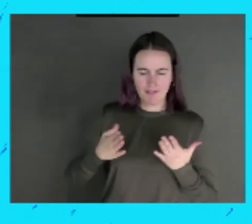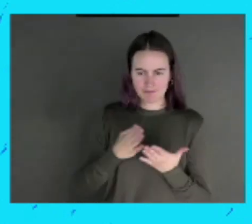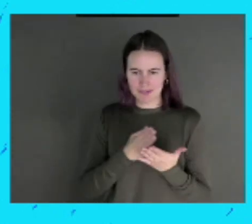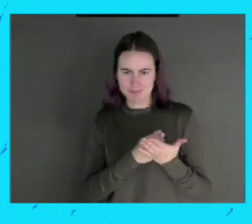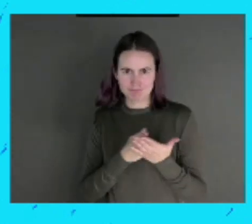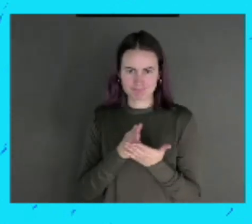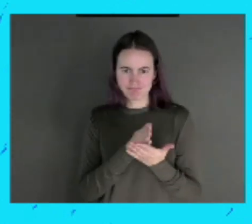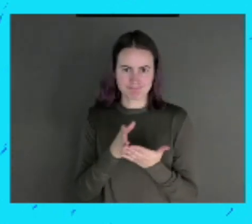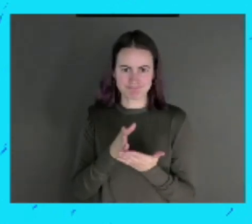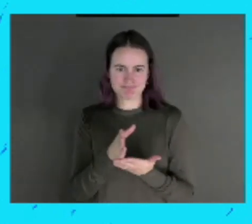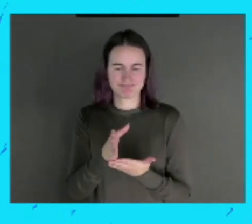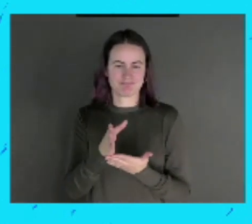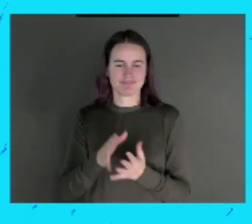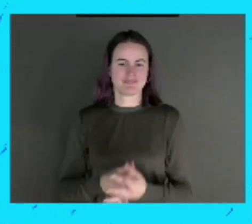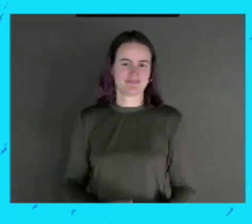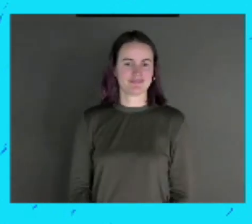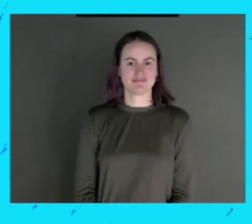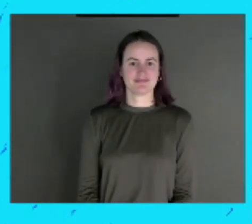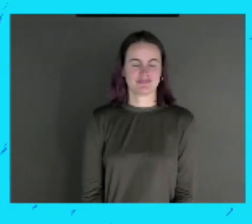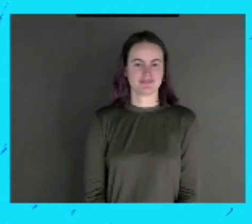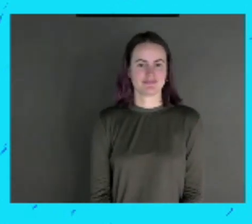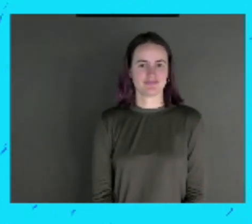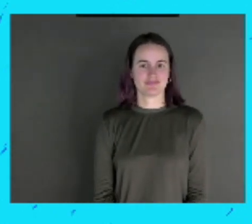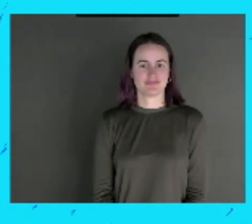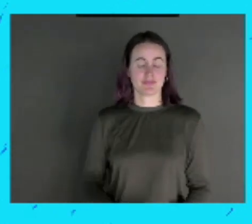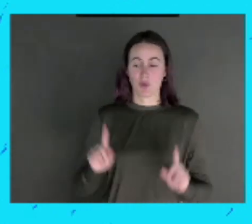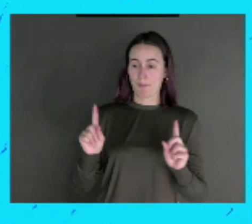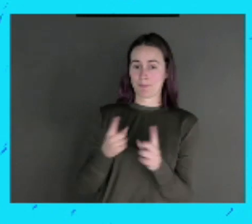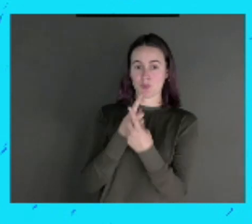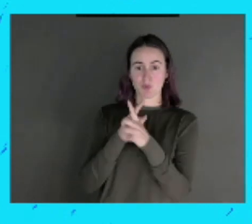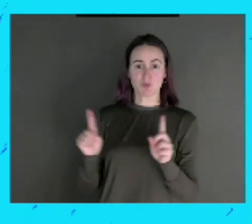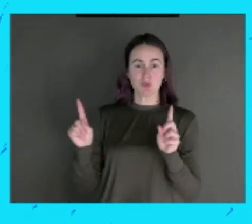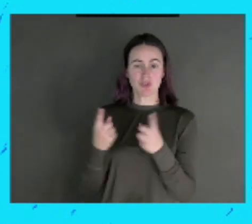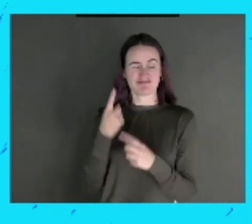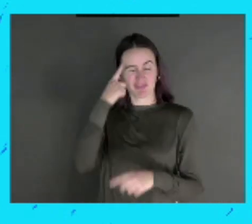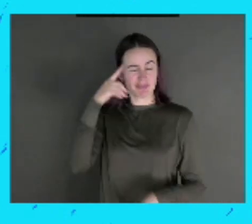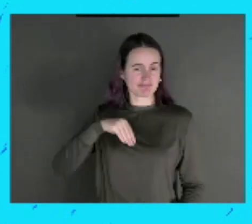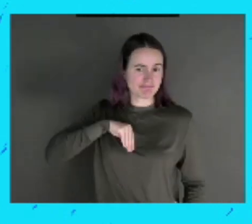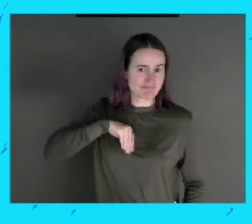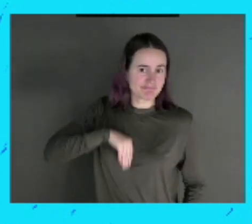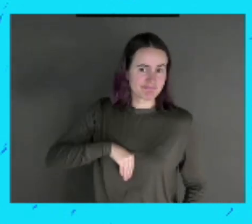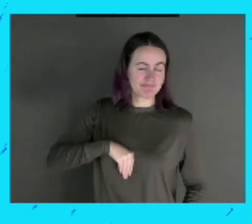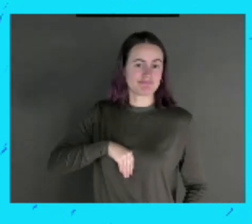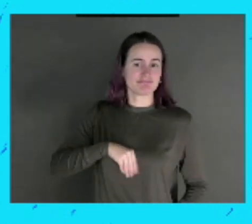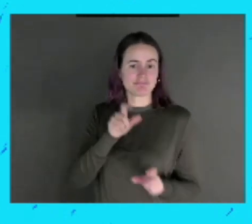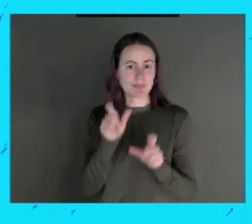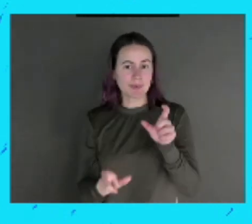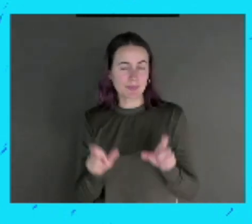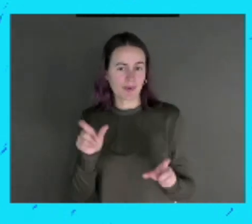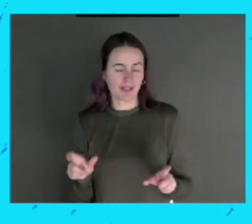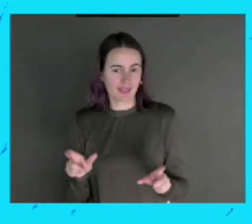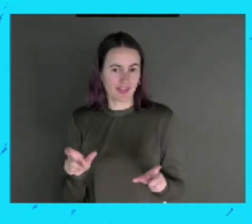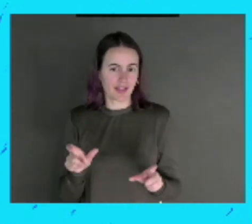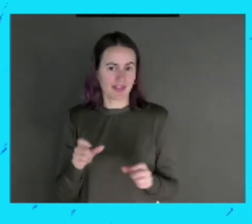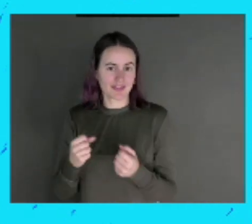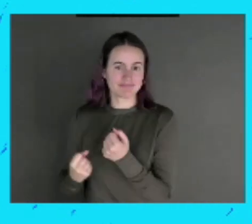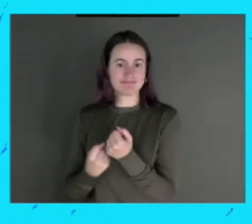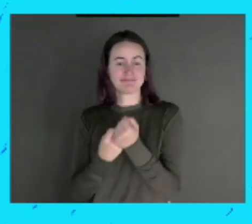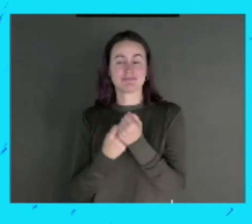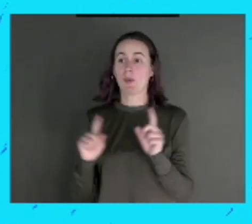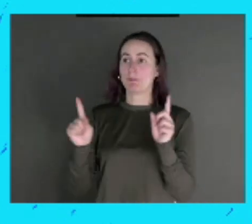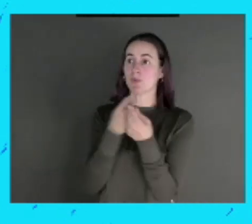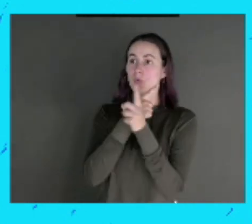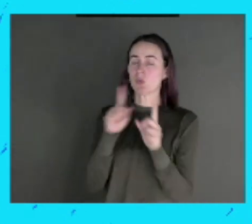well-being. While music has been something I deeply cherish, am glad that I incorporated music to deliver